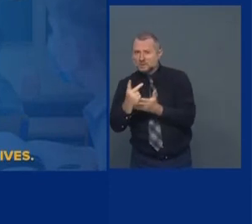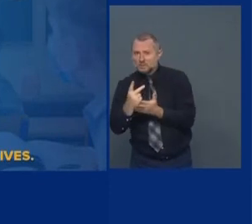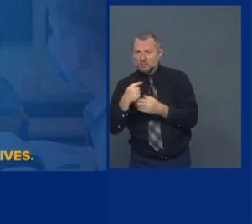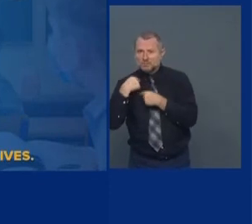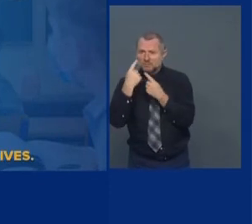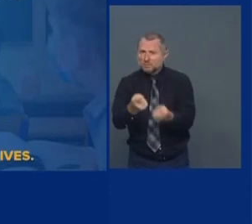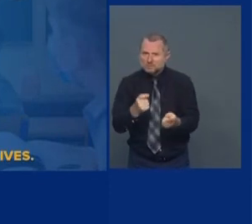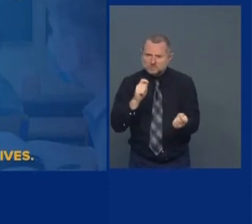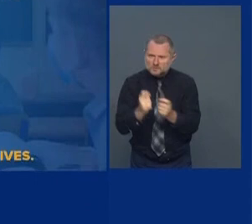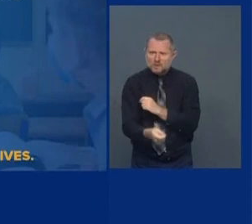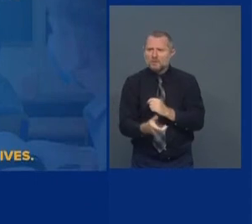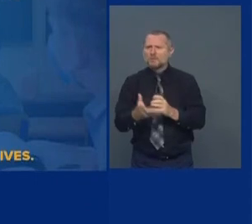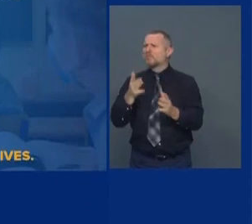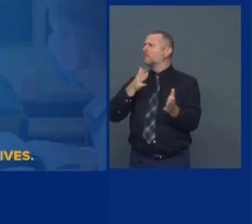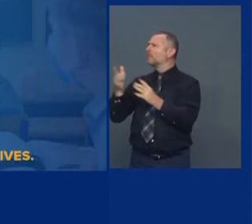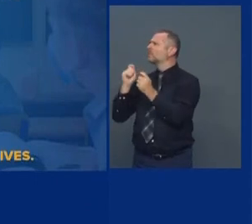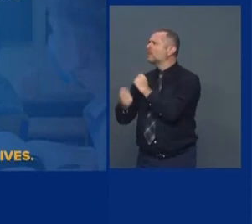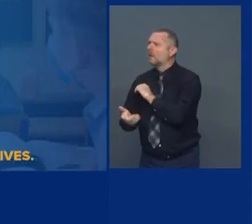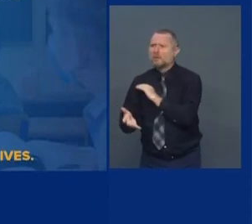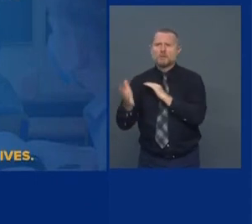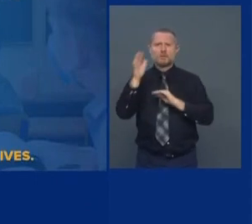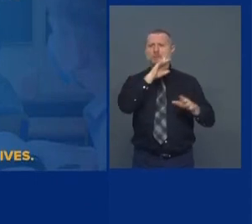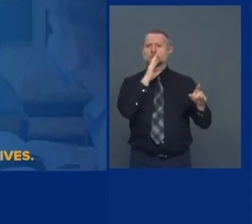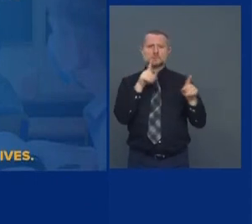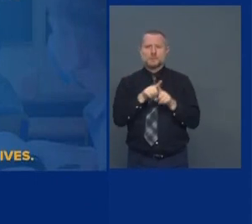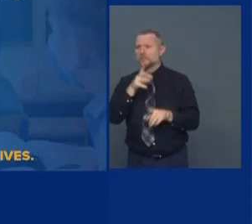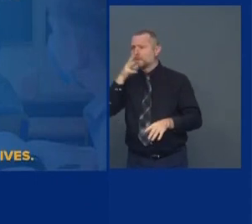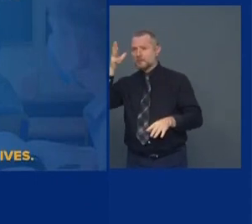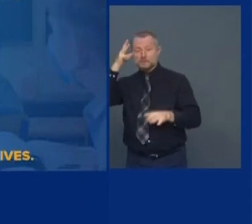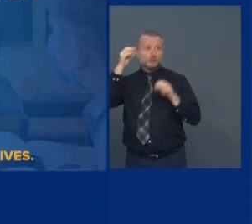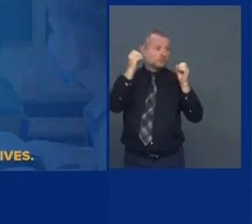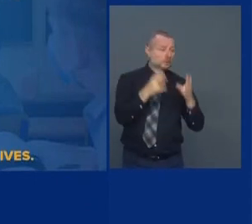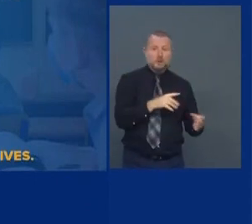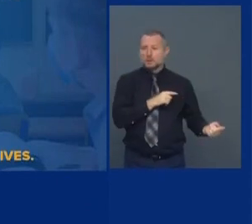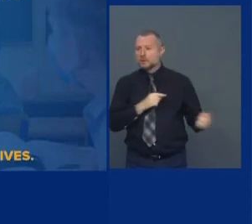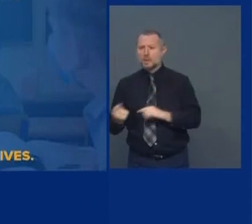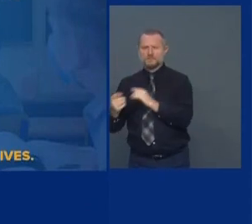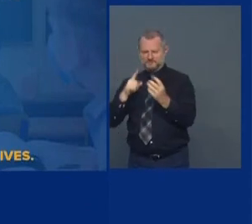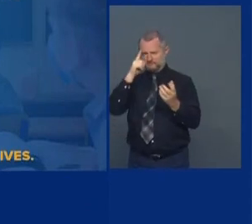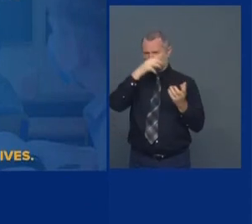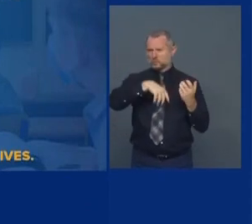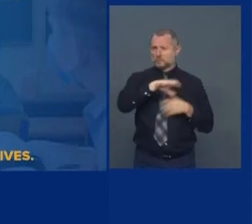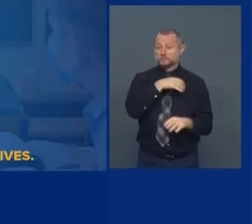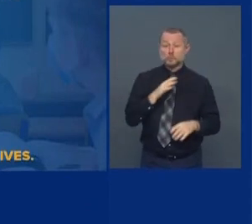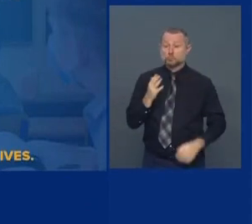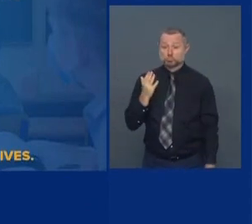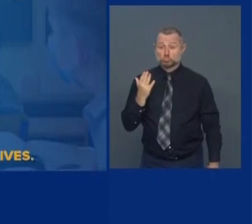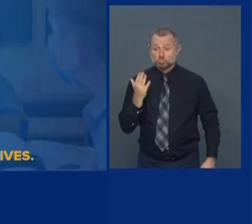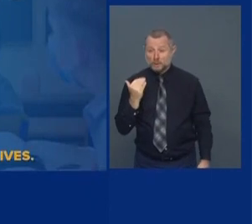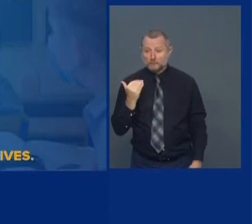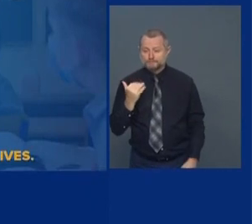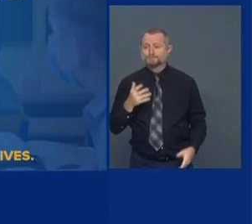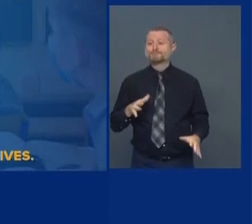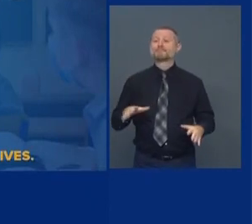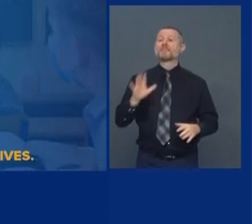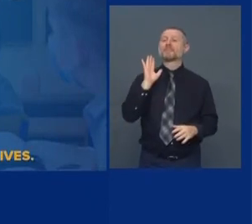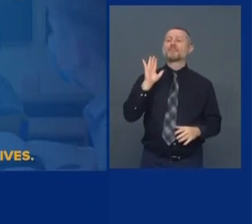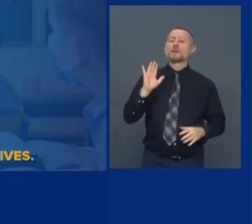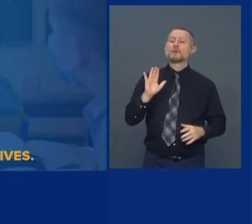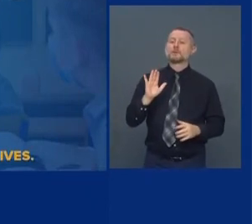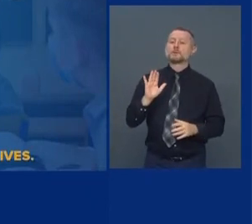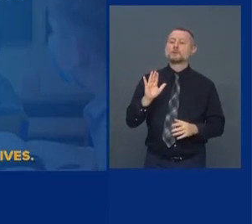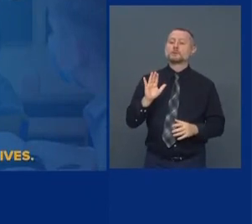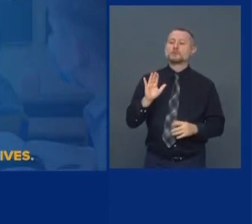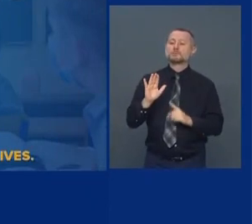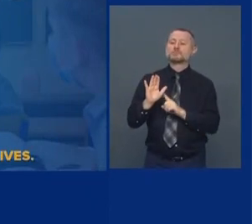changed. They're confused. And they're anxious. Why? Because it's their child. That's why. And